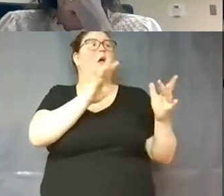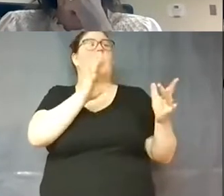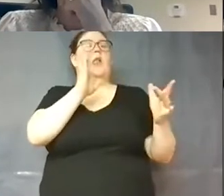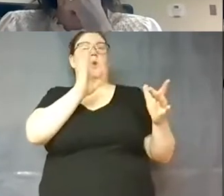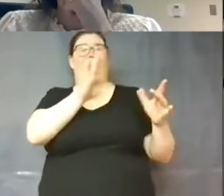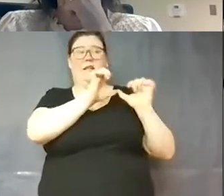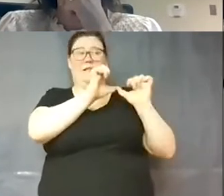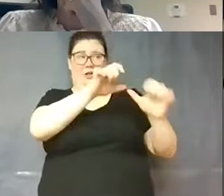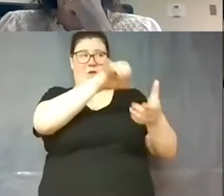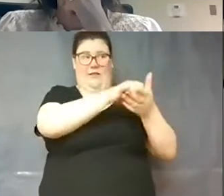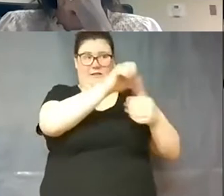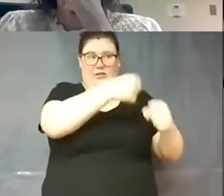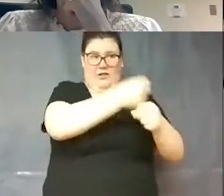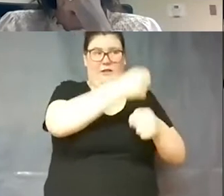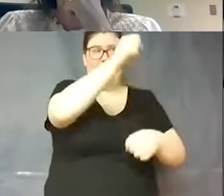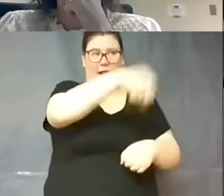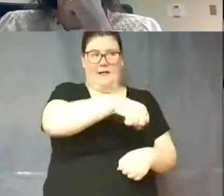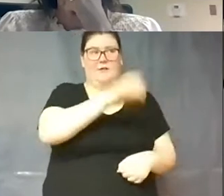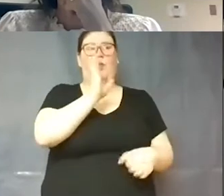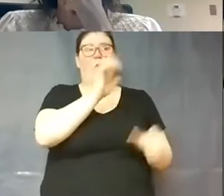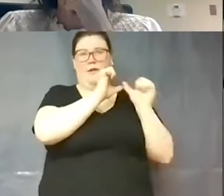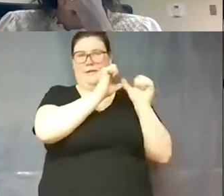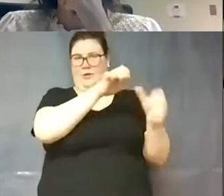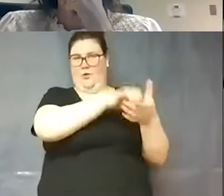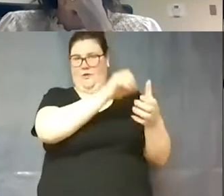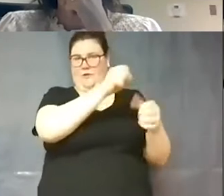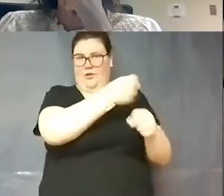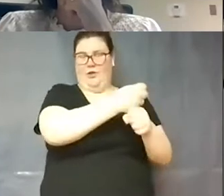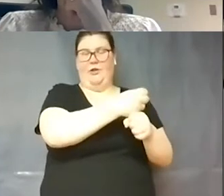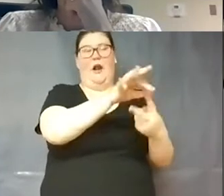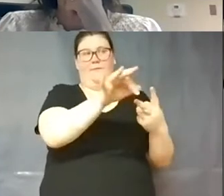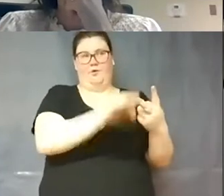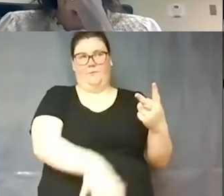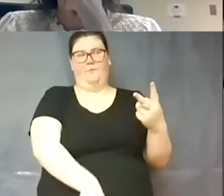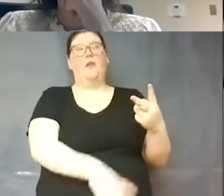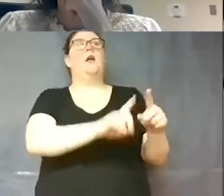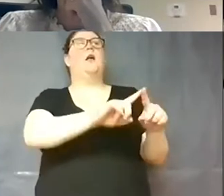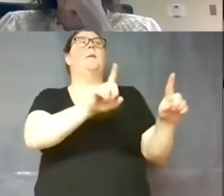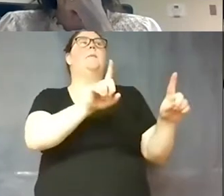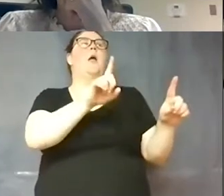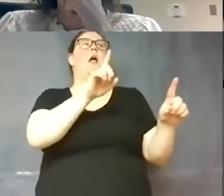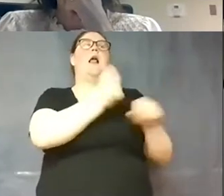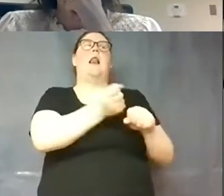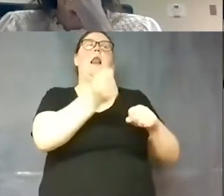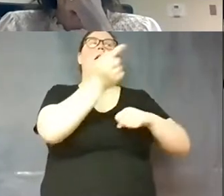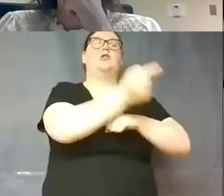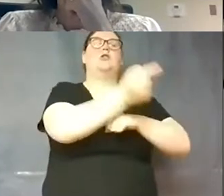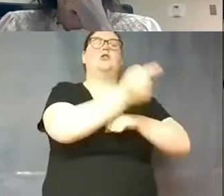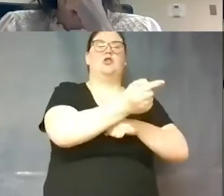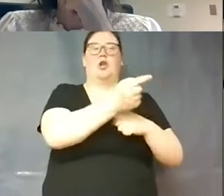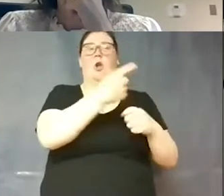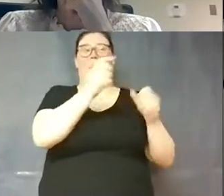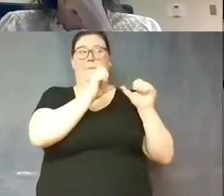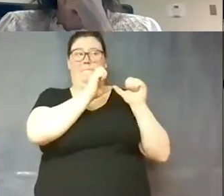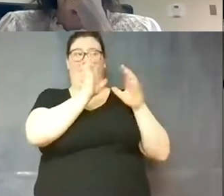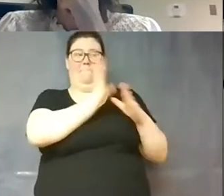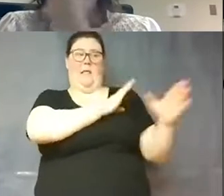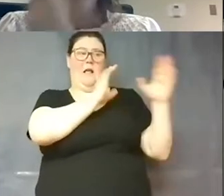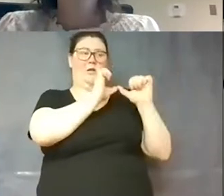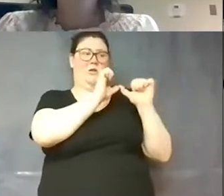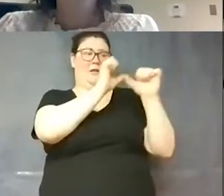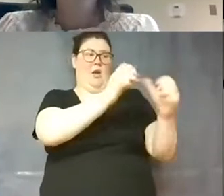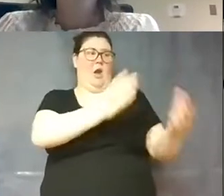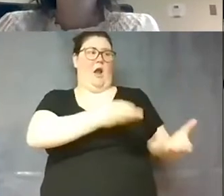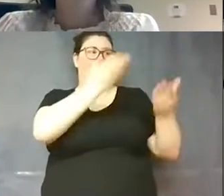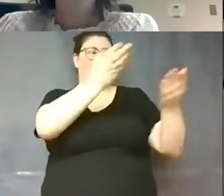year which of course we have said yes we will continue the option for the school year but then also the question of what about next year do we plan to continue off offering virtual